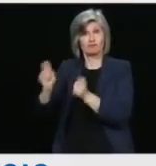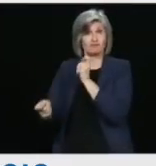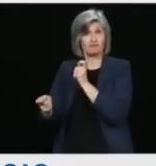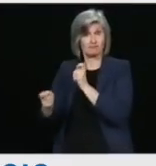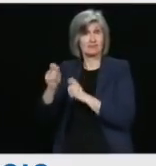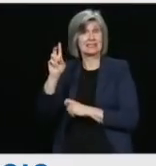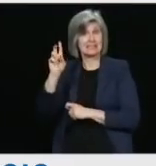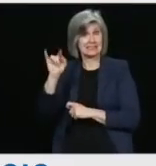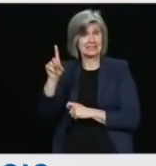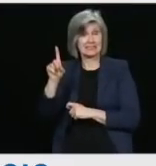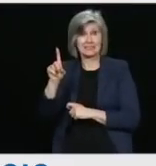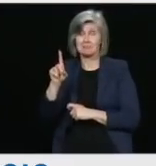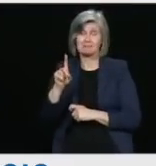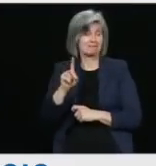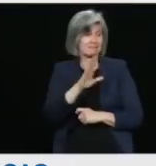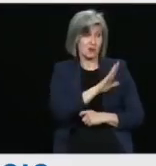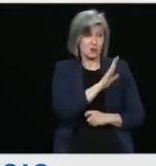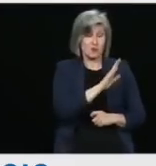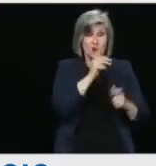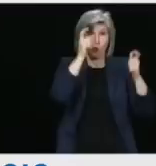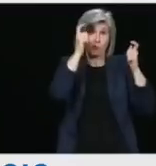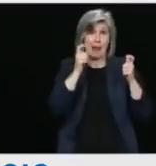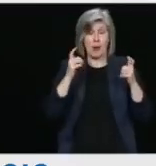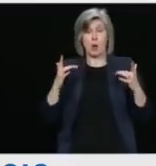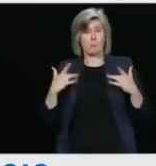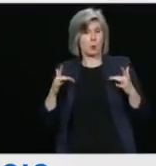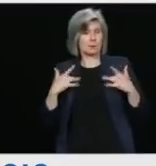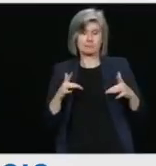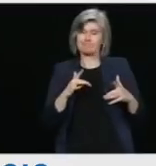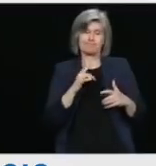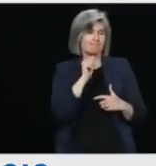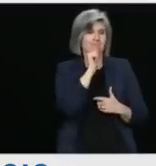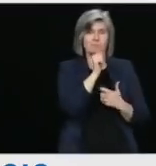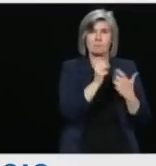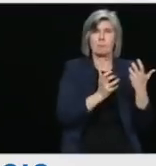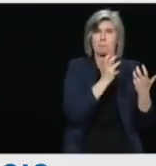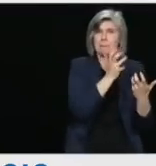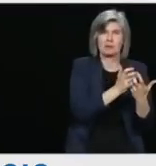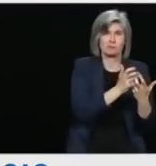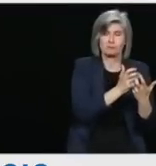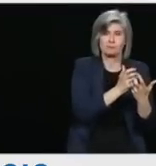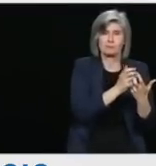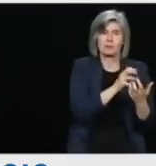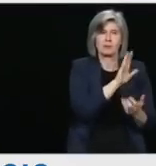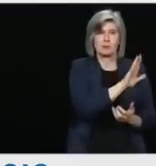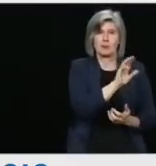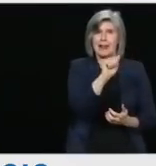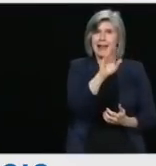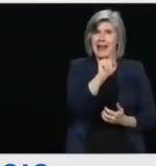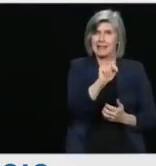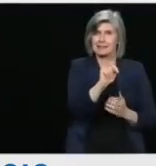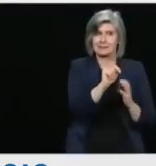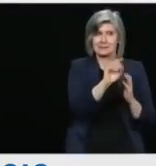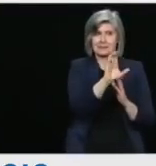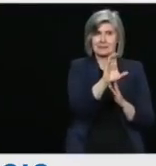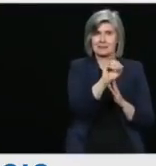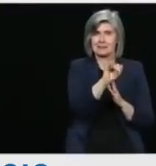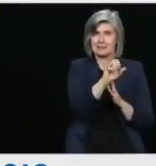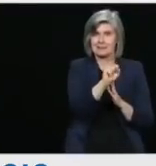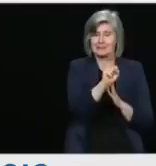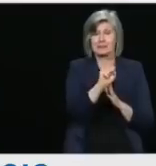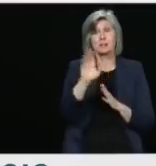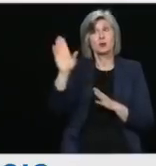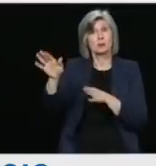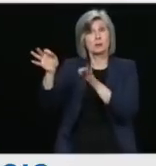not consistent with the CSIS Act. The ruling goes on to say, nonetheless, the service continued to rely on Crown Immunity,